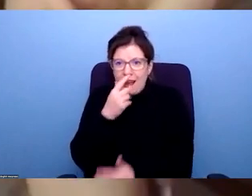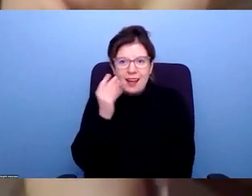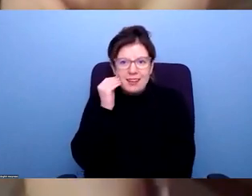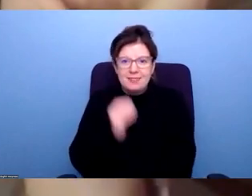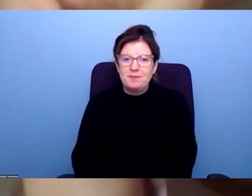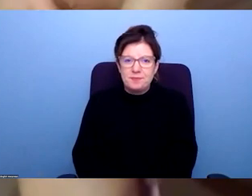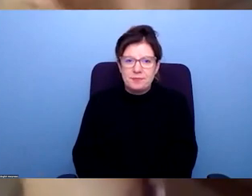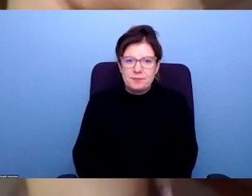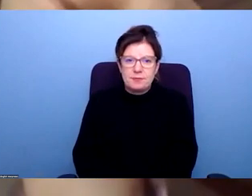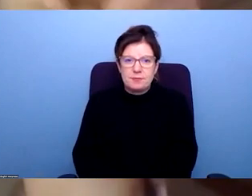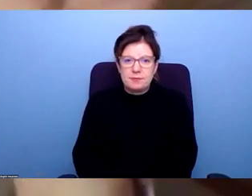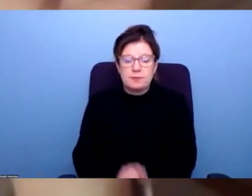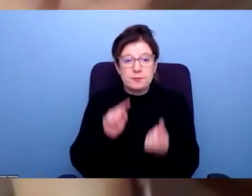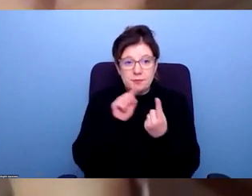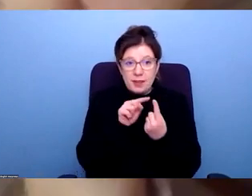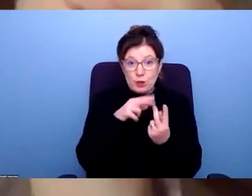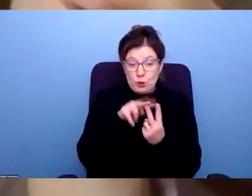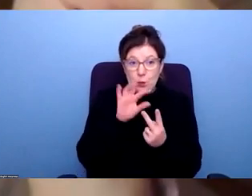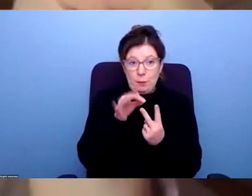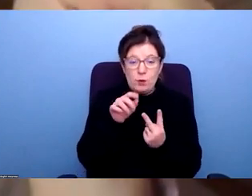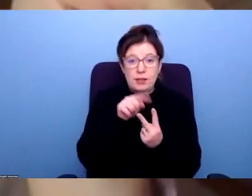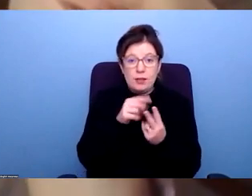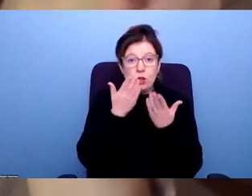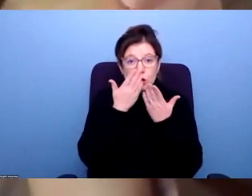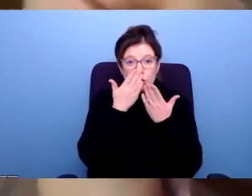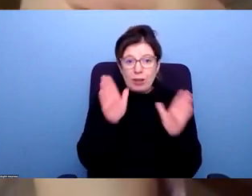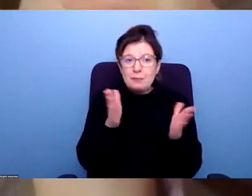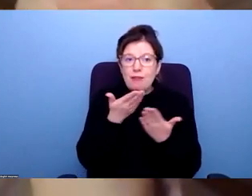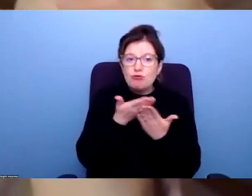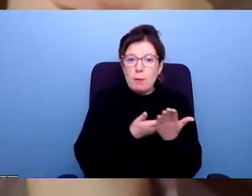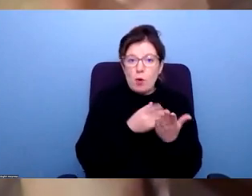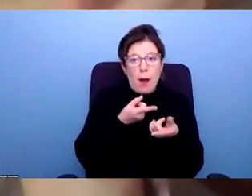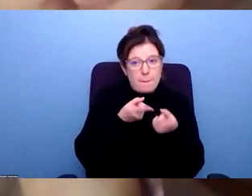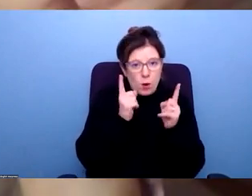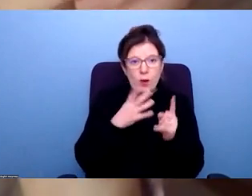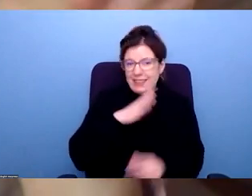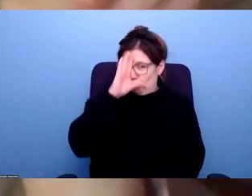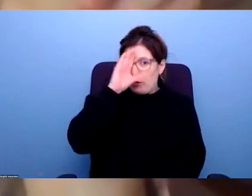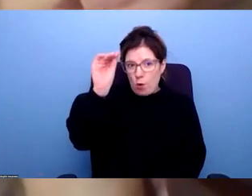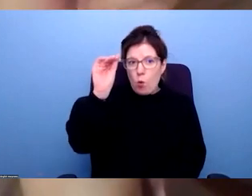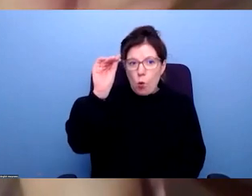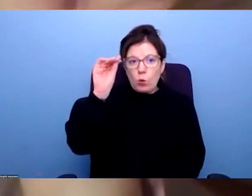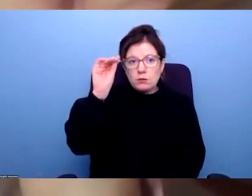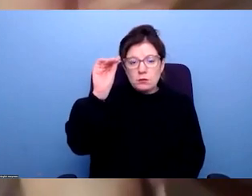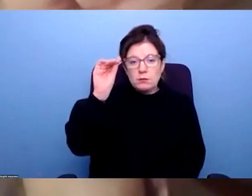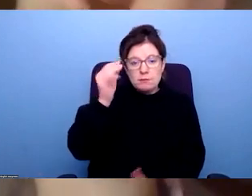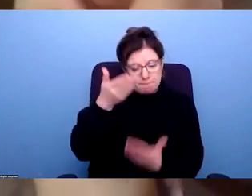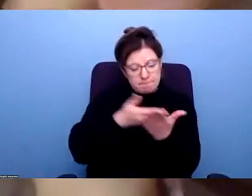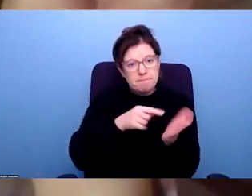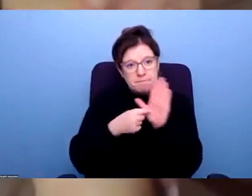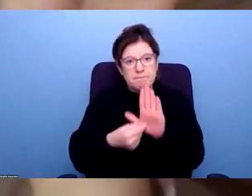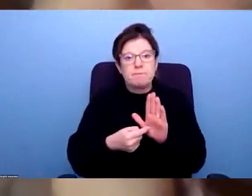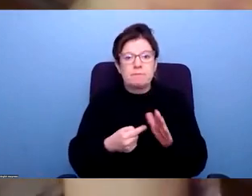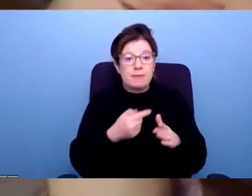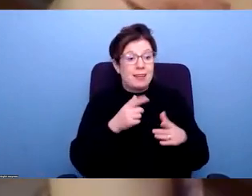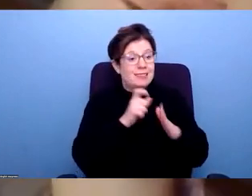the two points I was making was one was around transparent reporting by employers of, of employment